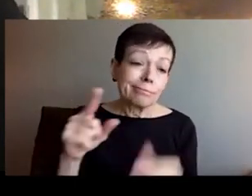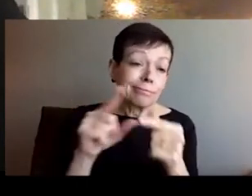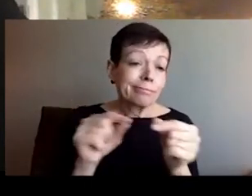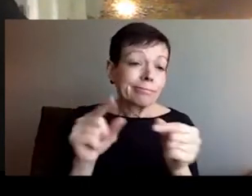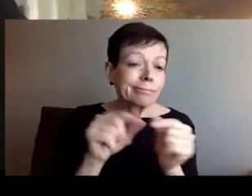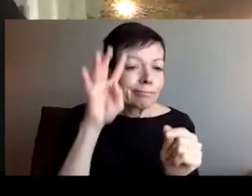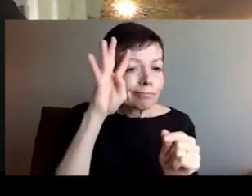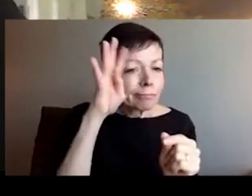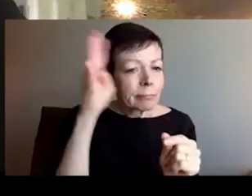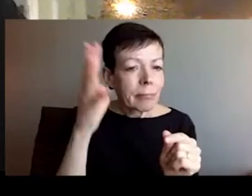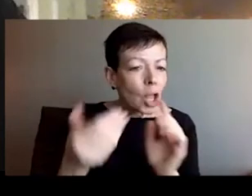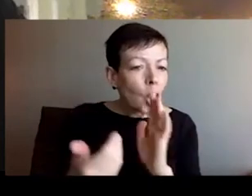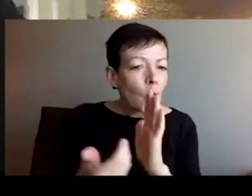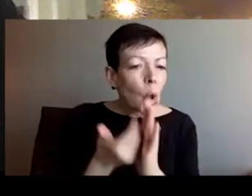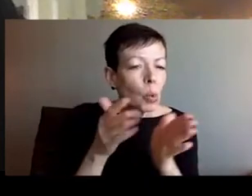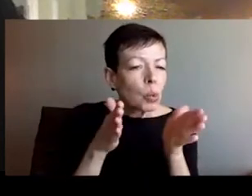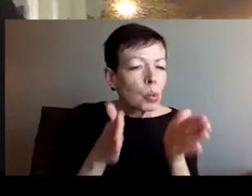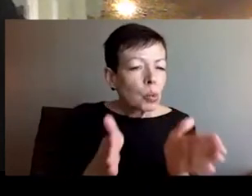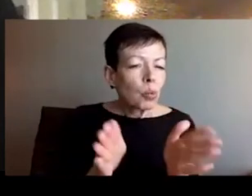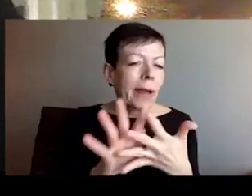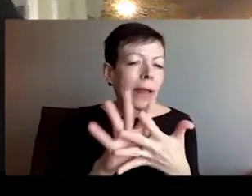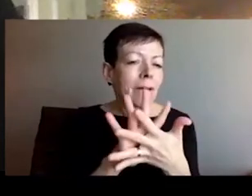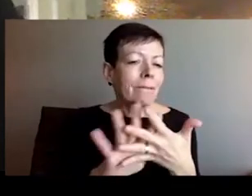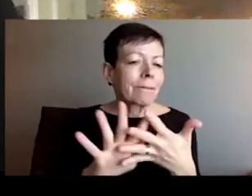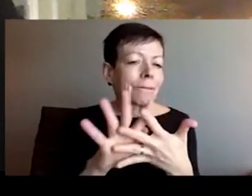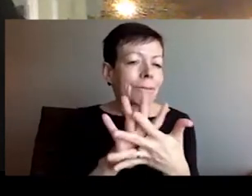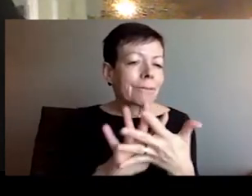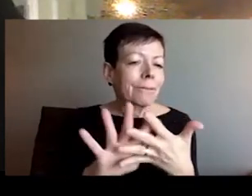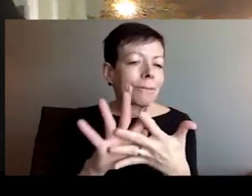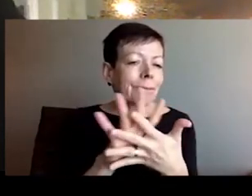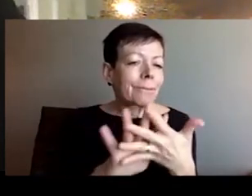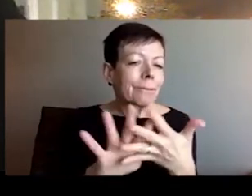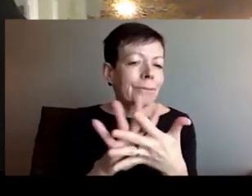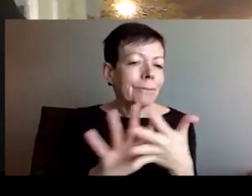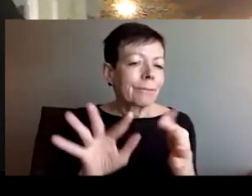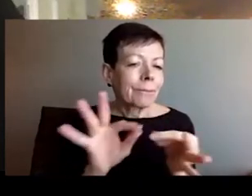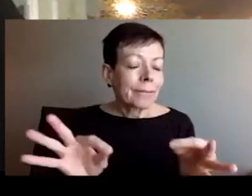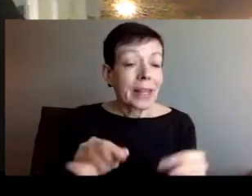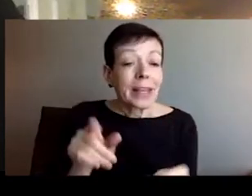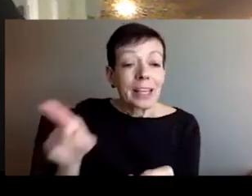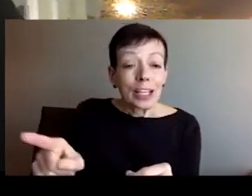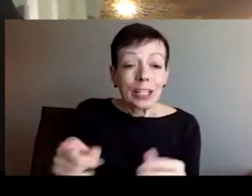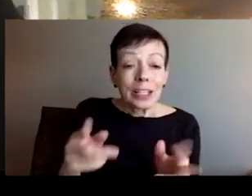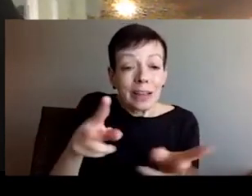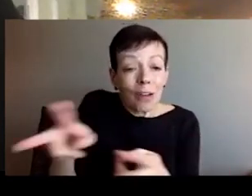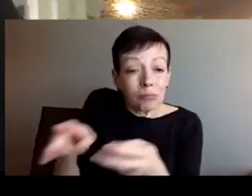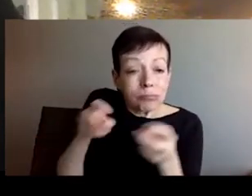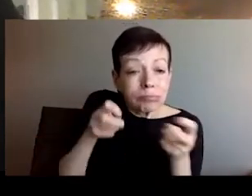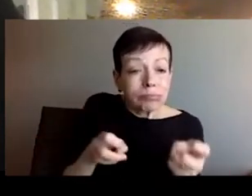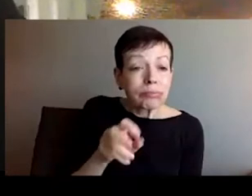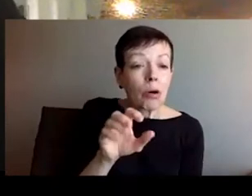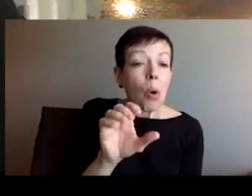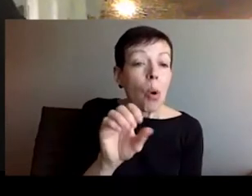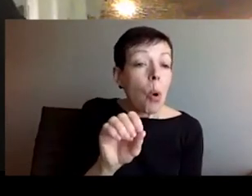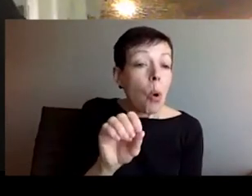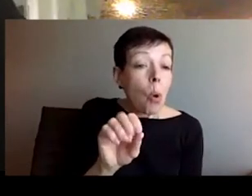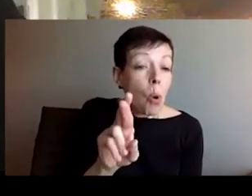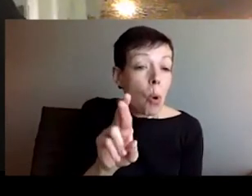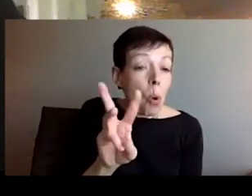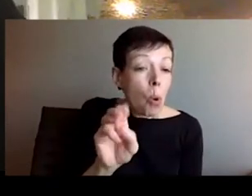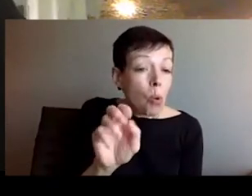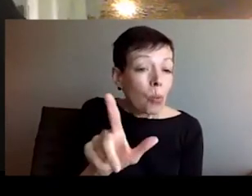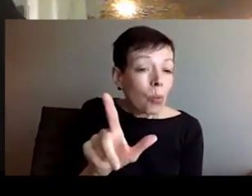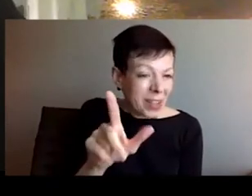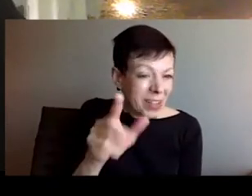in relation to Russian propaganda or political rhetorics, that to